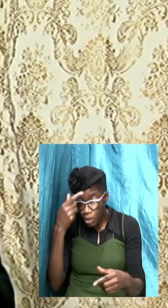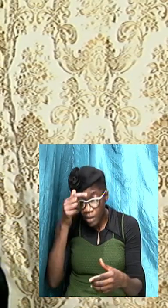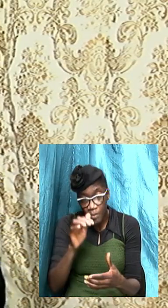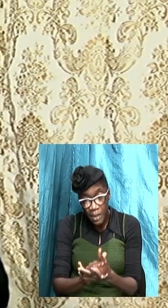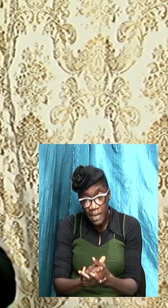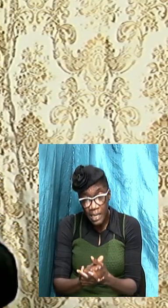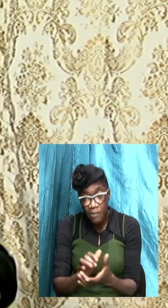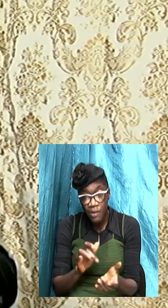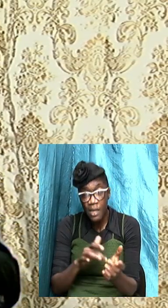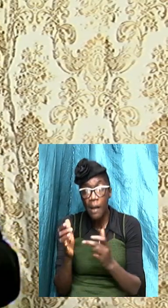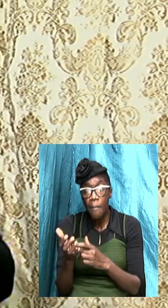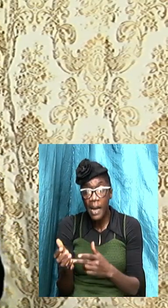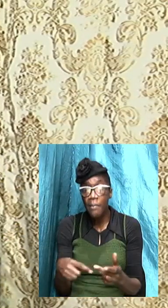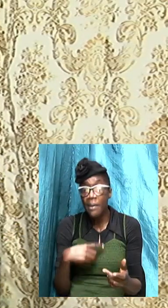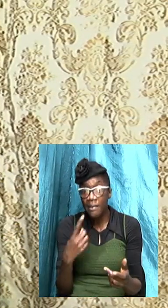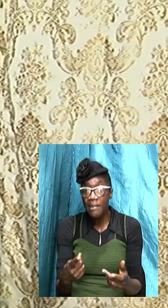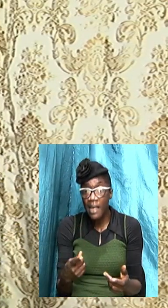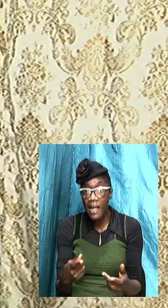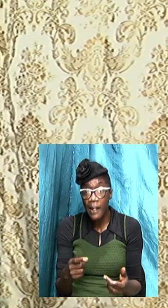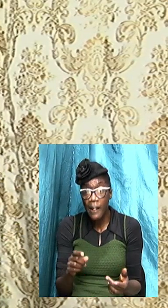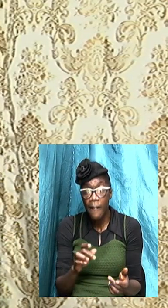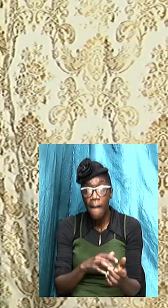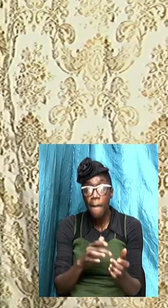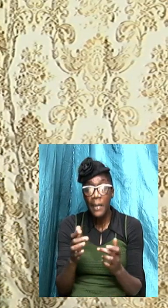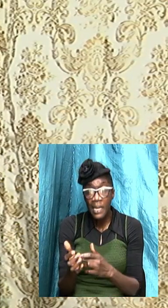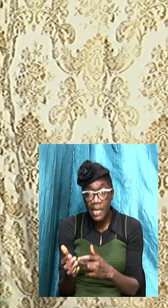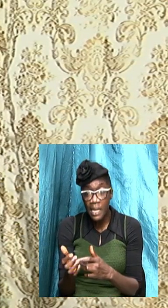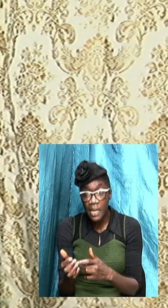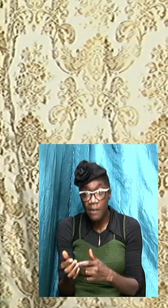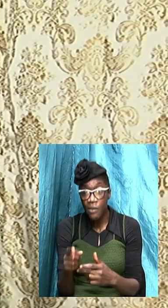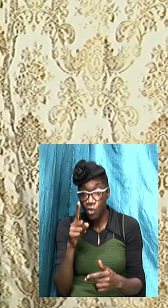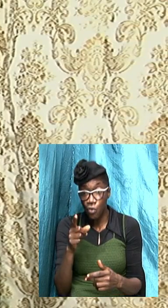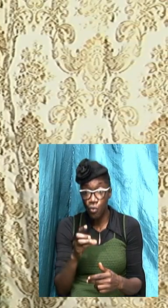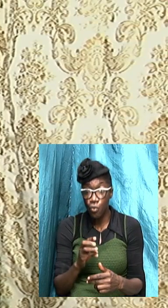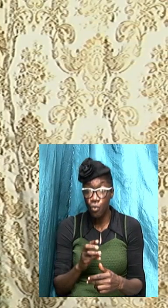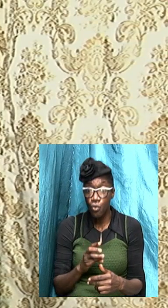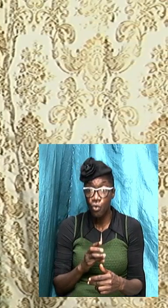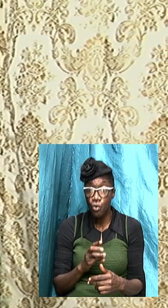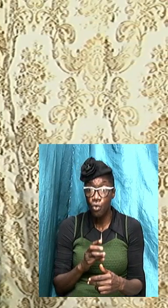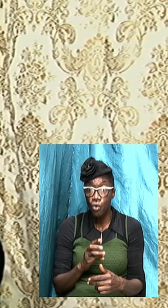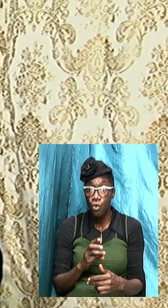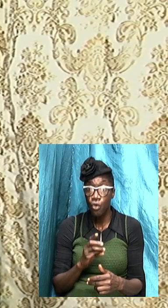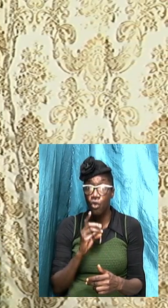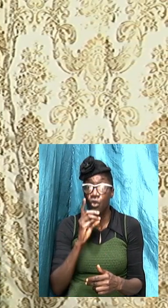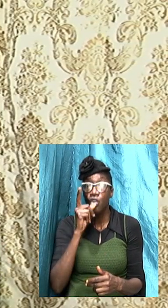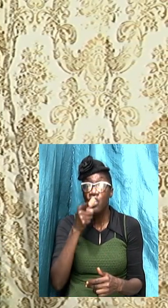the Bible says believe and he shall you never say believe and you shall